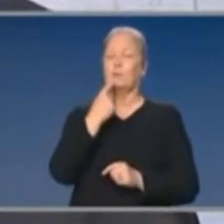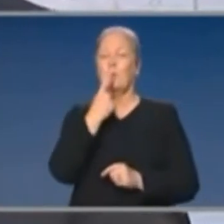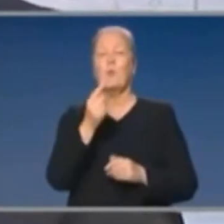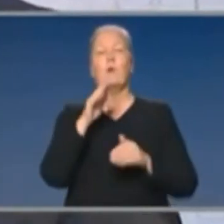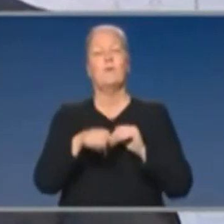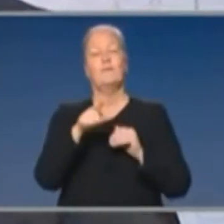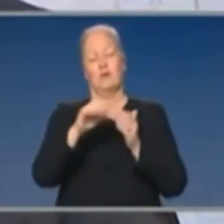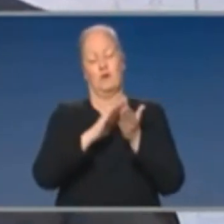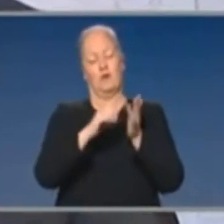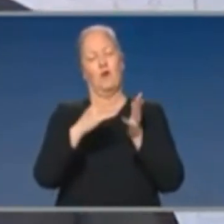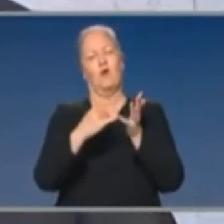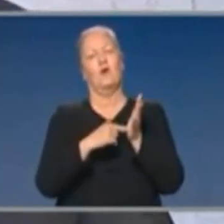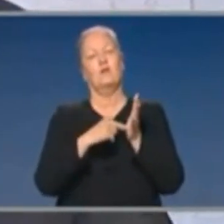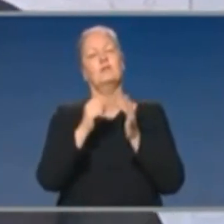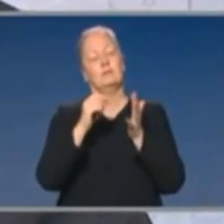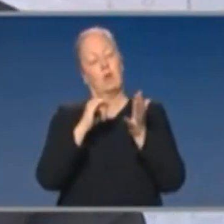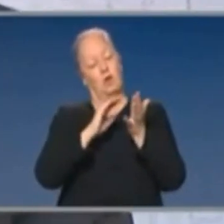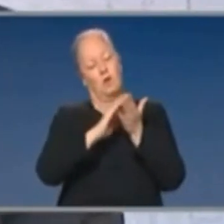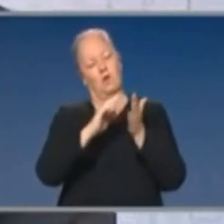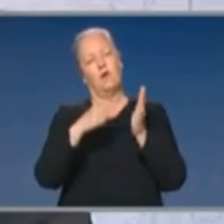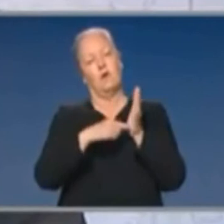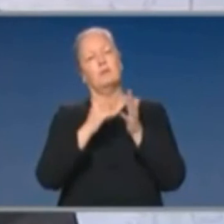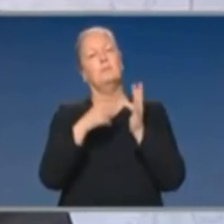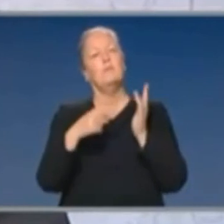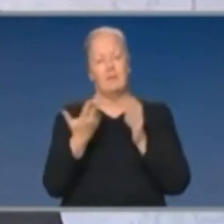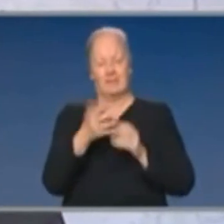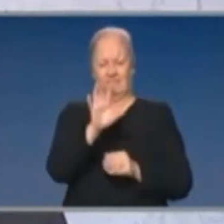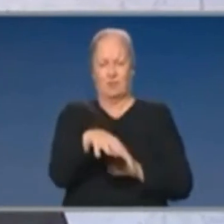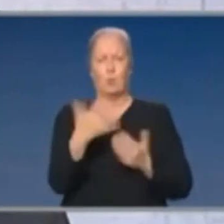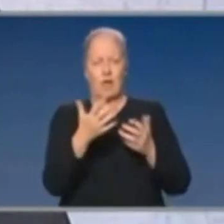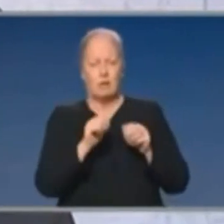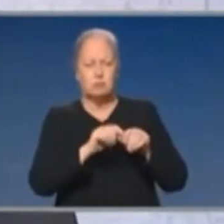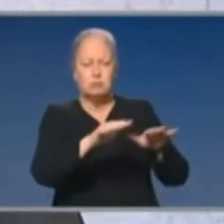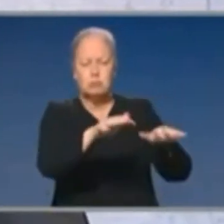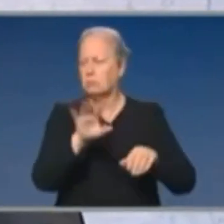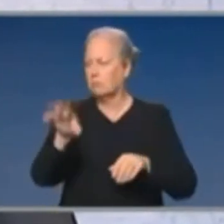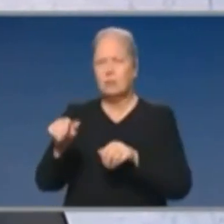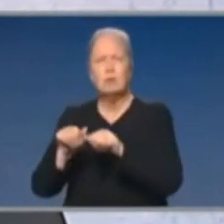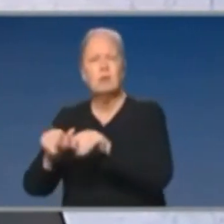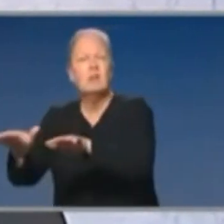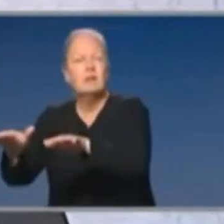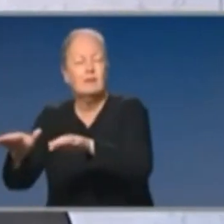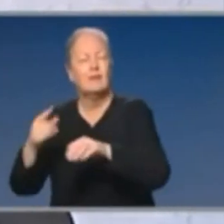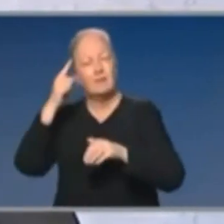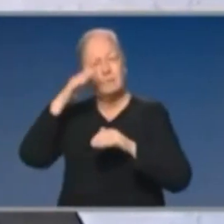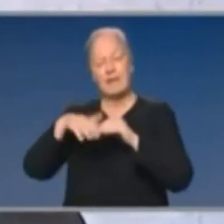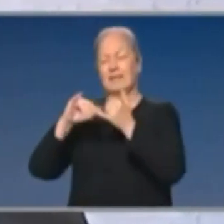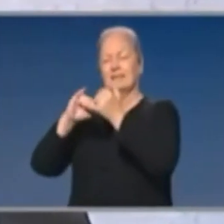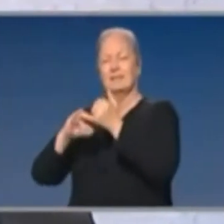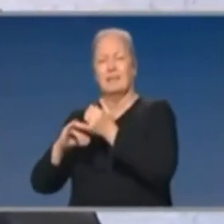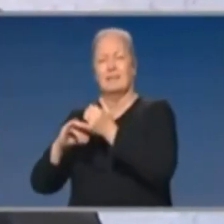about the hotspot strategy. The hotspot strategy does not treat southeastern